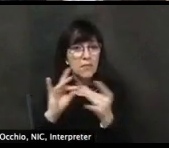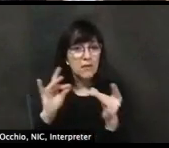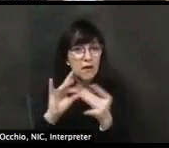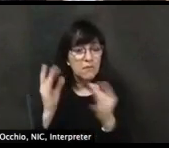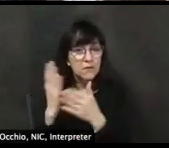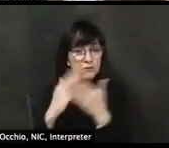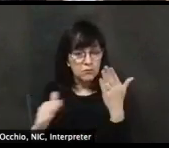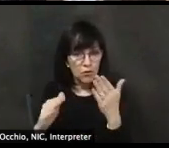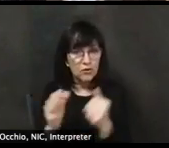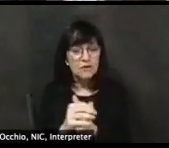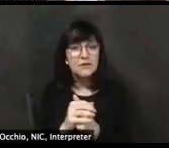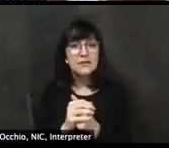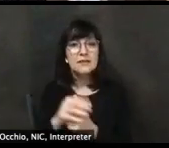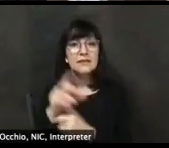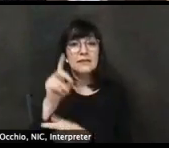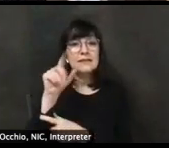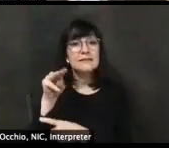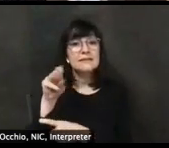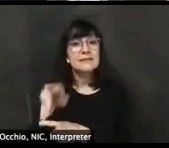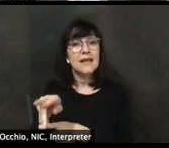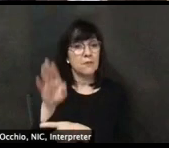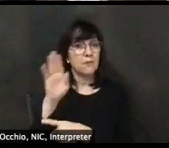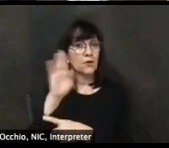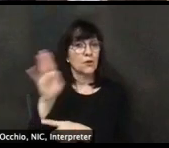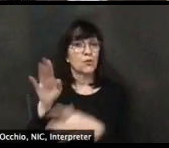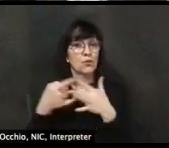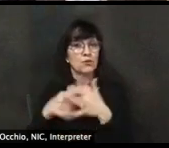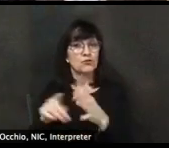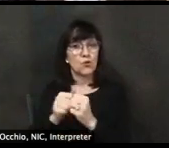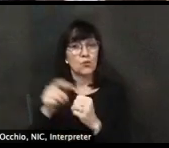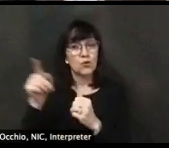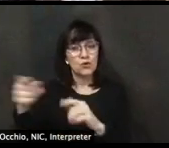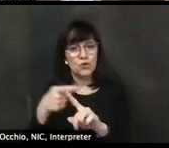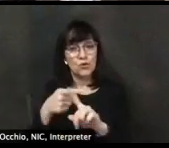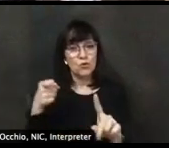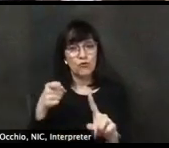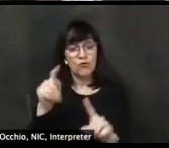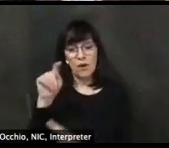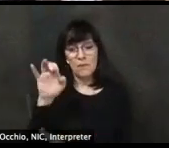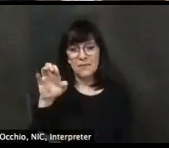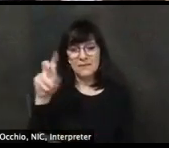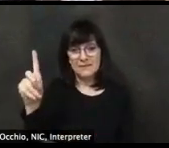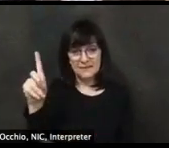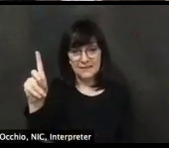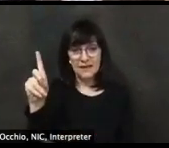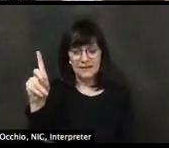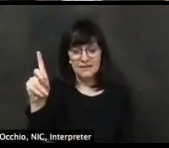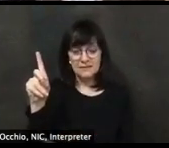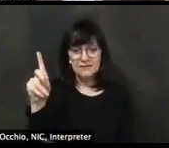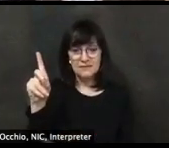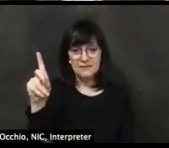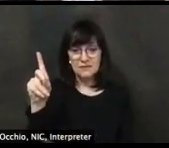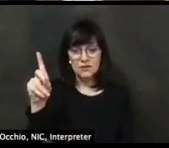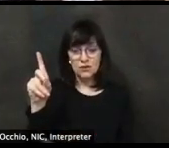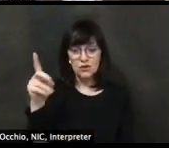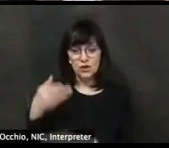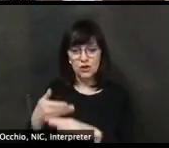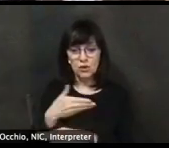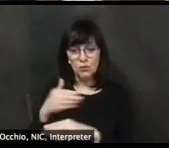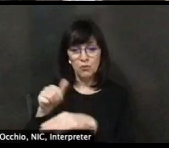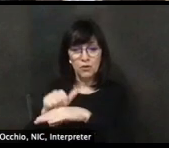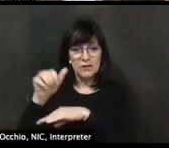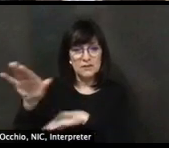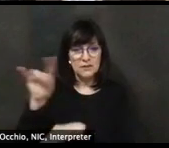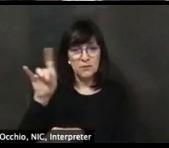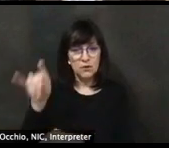Damian, not surprisingly, we're going to start with you. A question from Ted Hinderer in the pre-submitted questions, a common question. When are